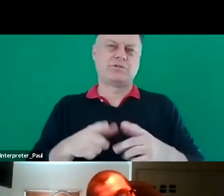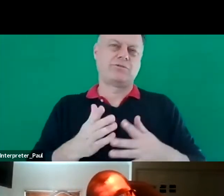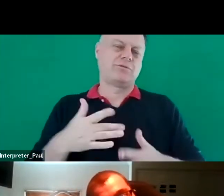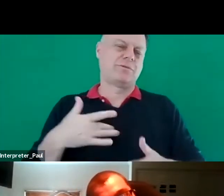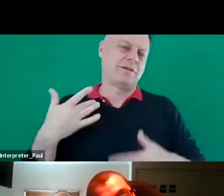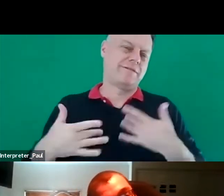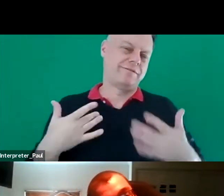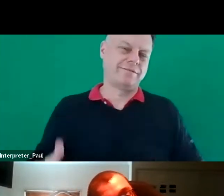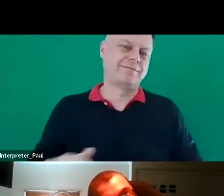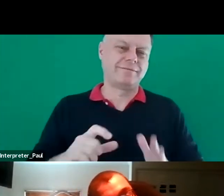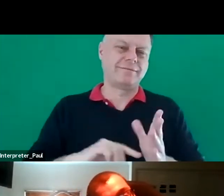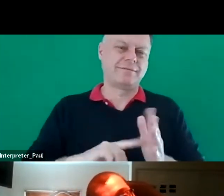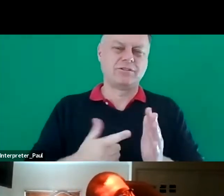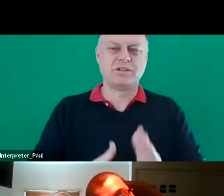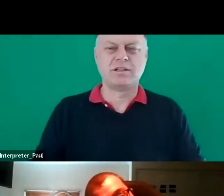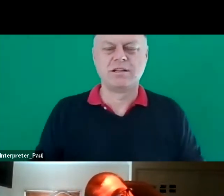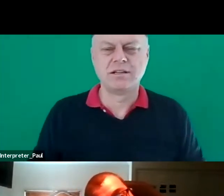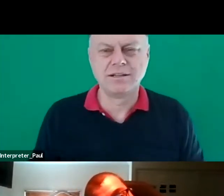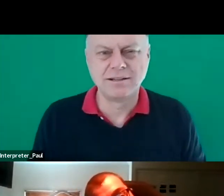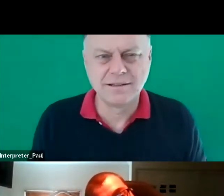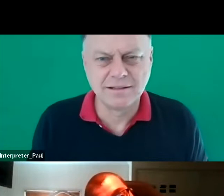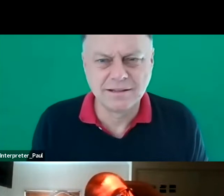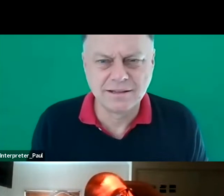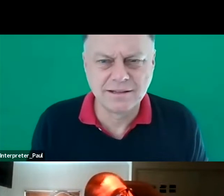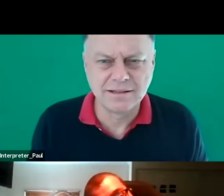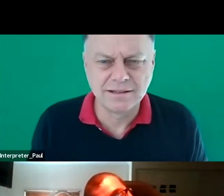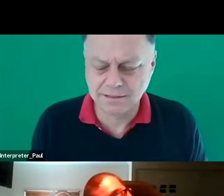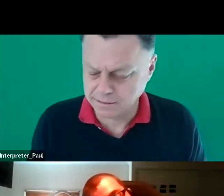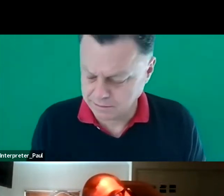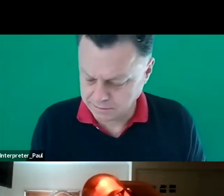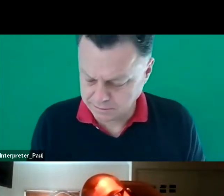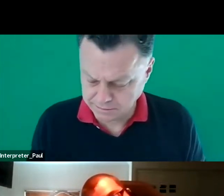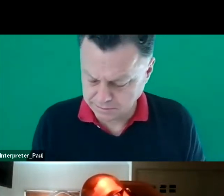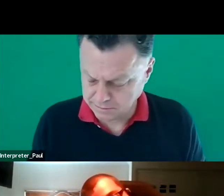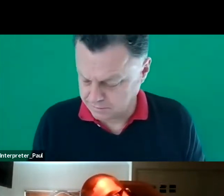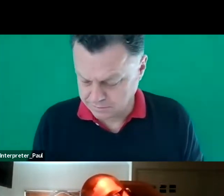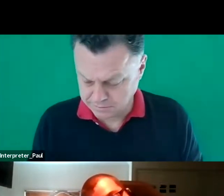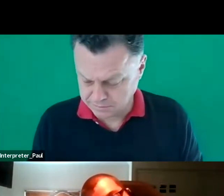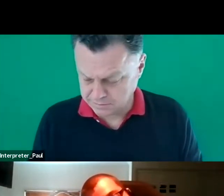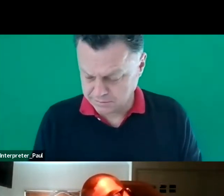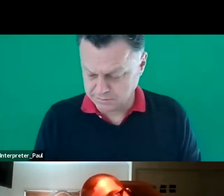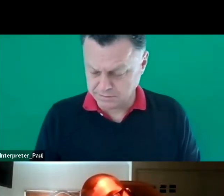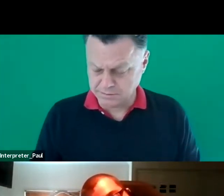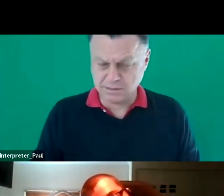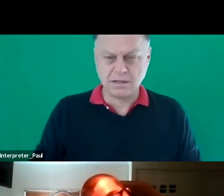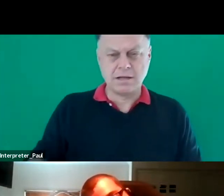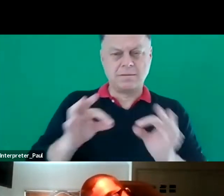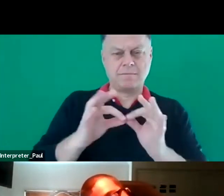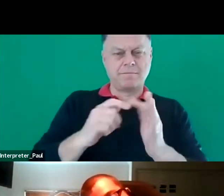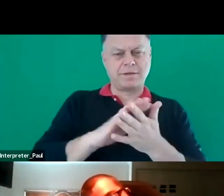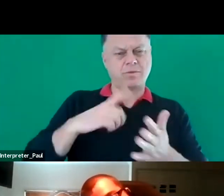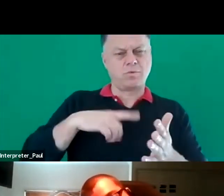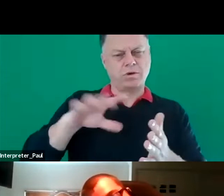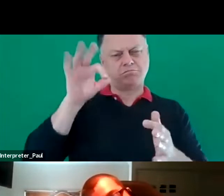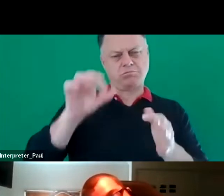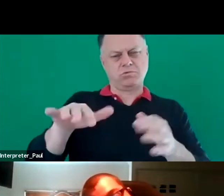careers. So that was a smart choice. Let's go to you, Beth. Why did you choose your particular area